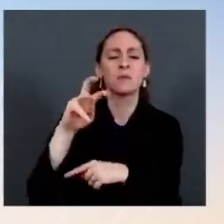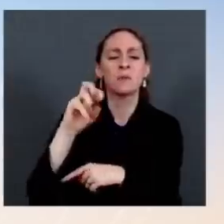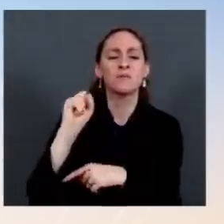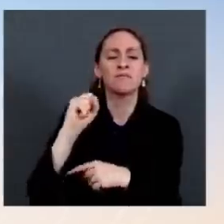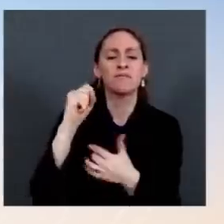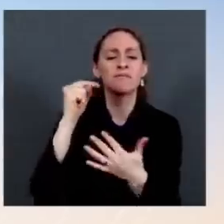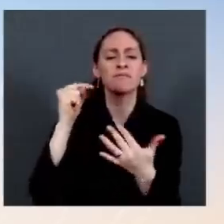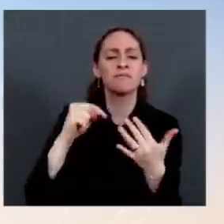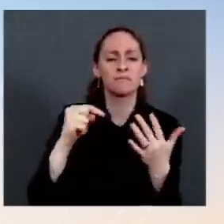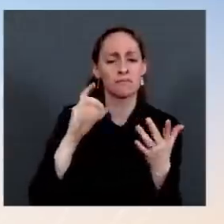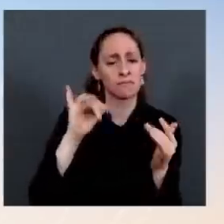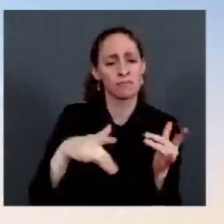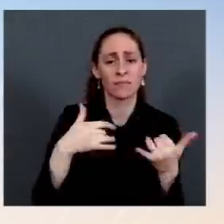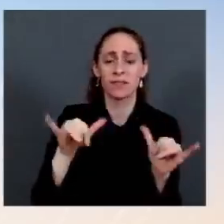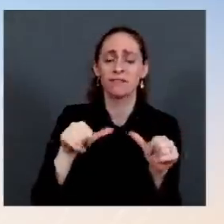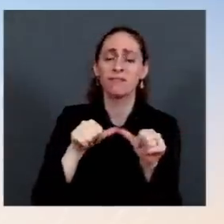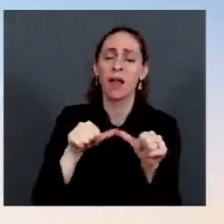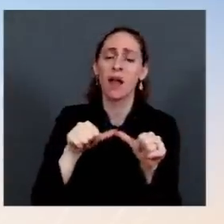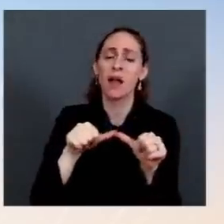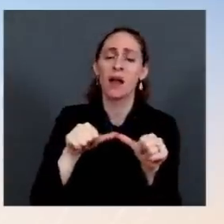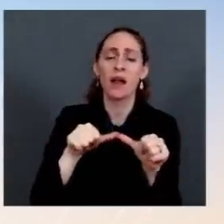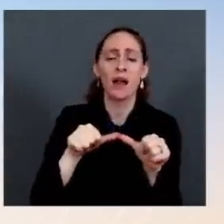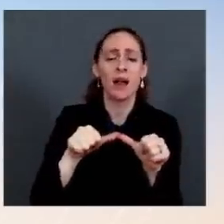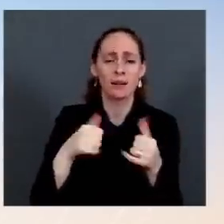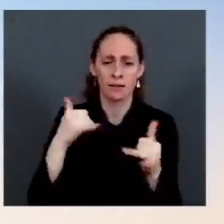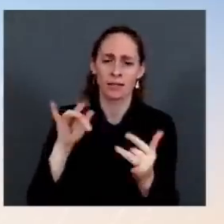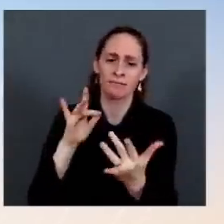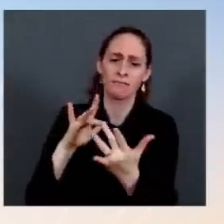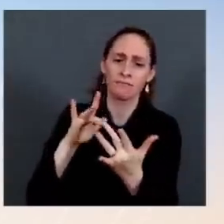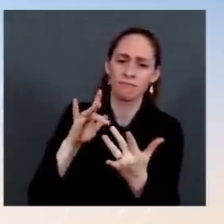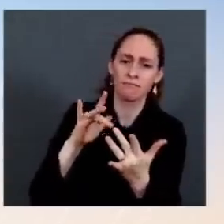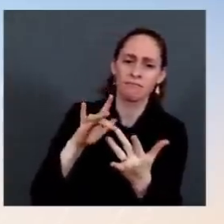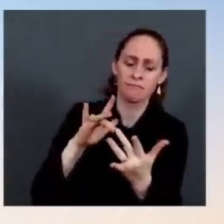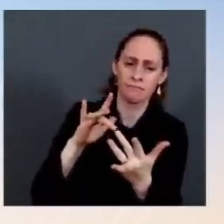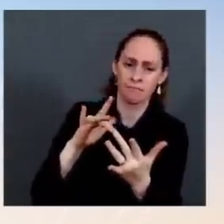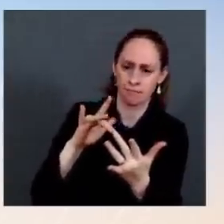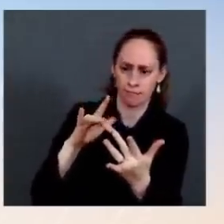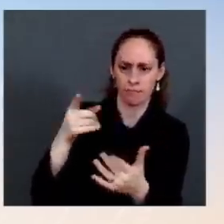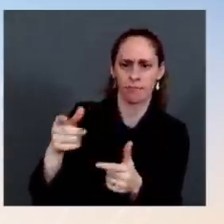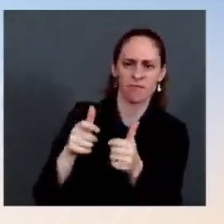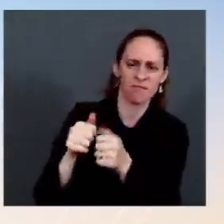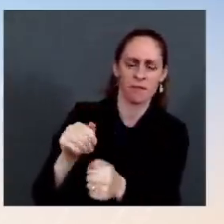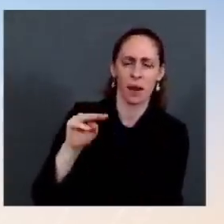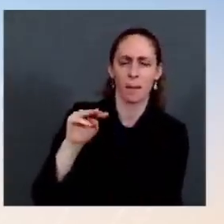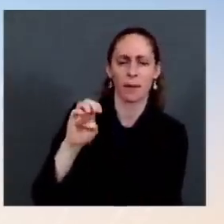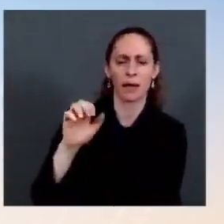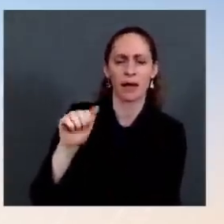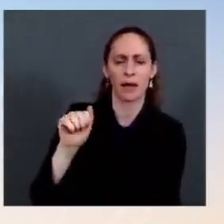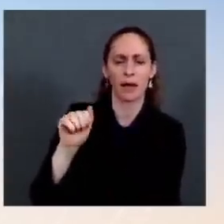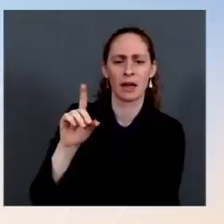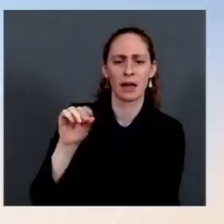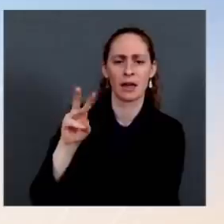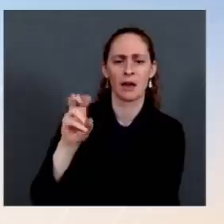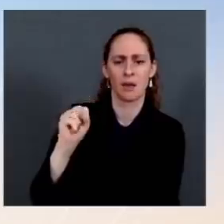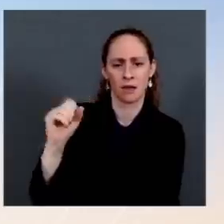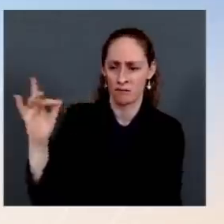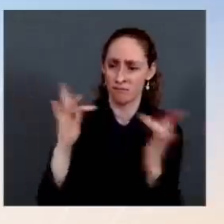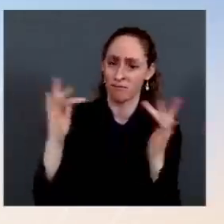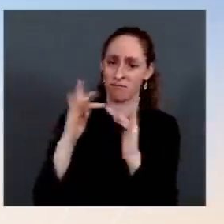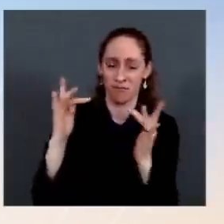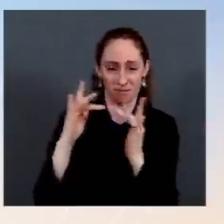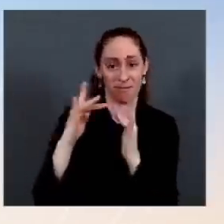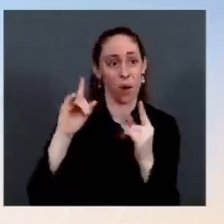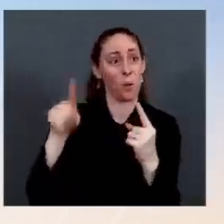horror over what happened on January 6th in private, we're totally silent in public. Or even